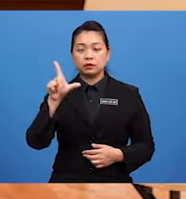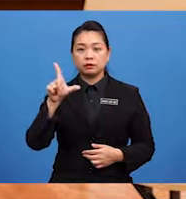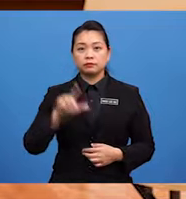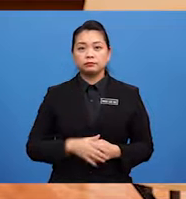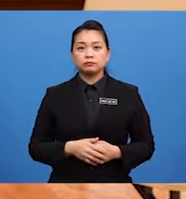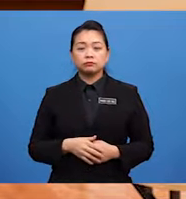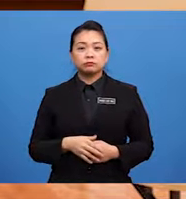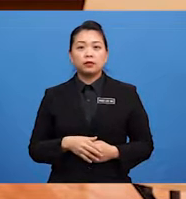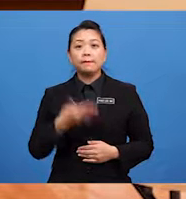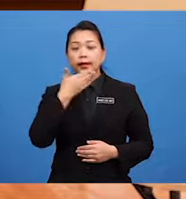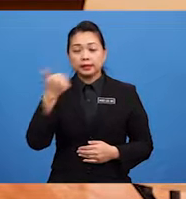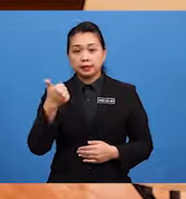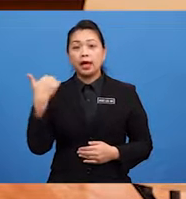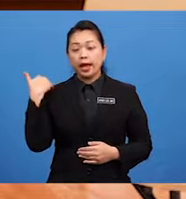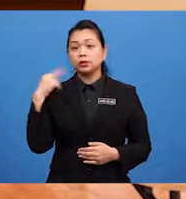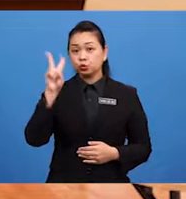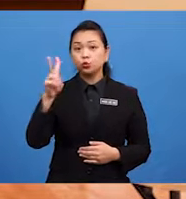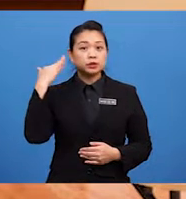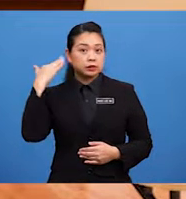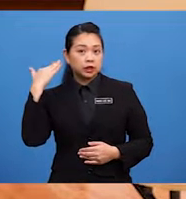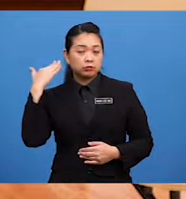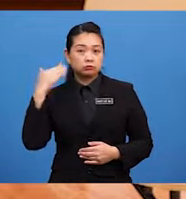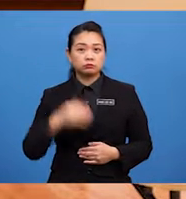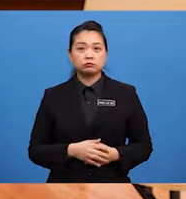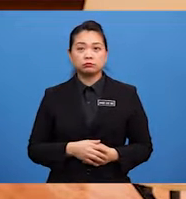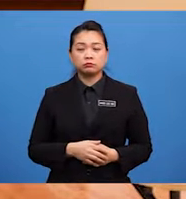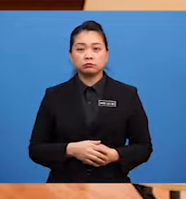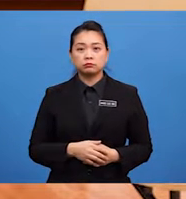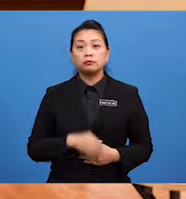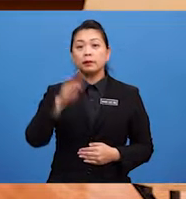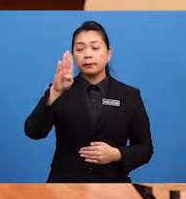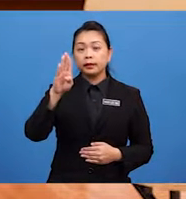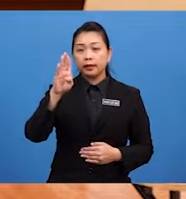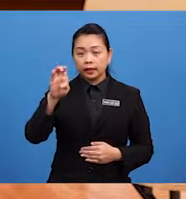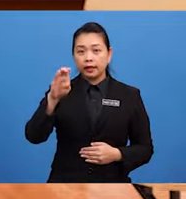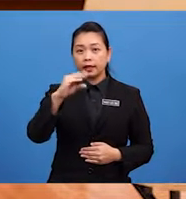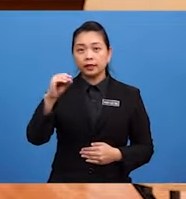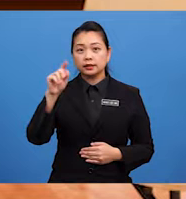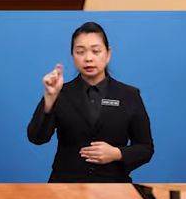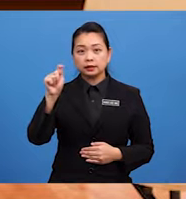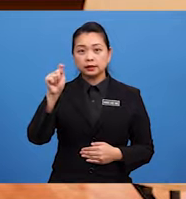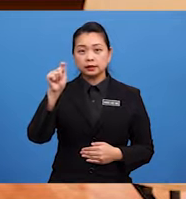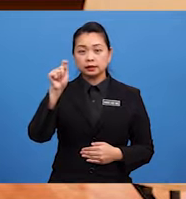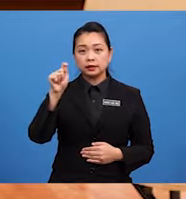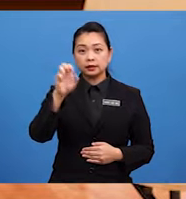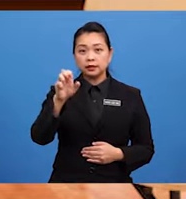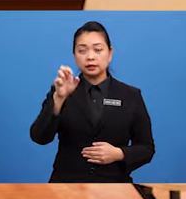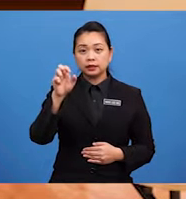sounds Bat And Ter Two sounds